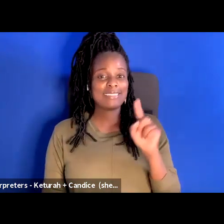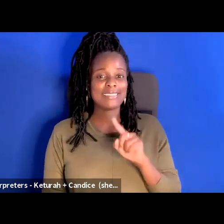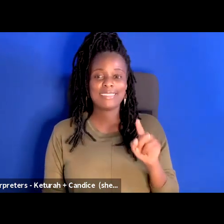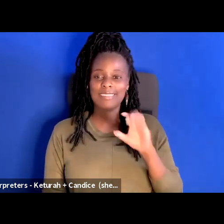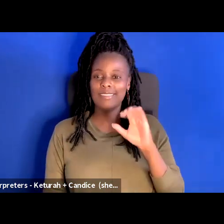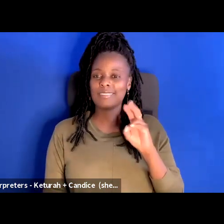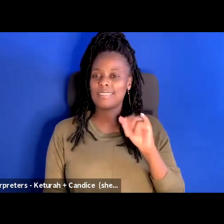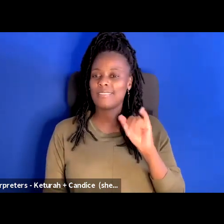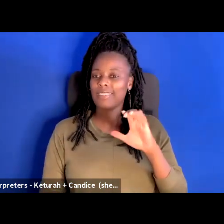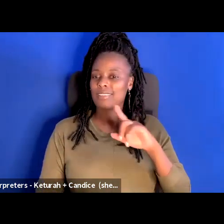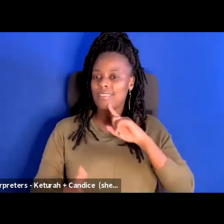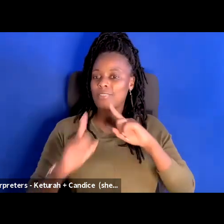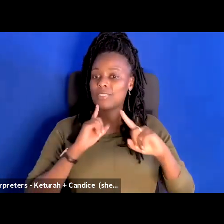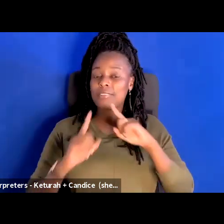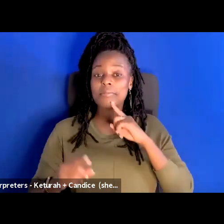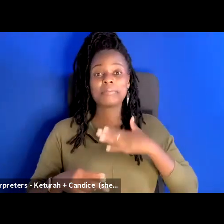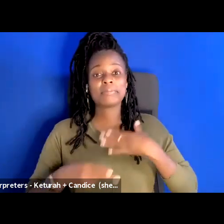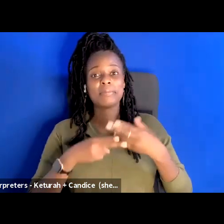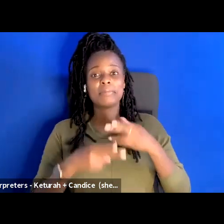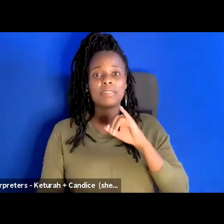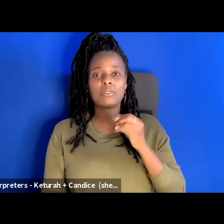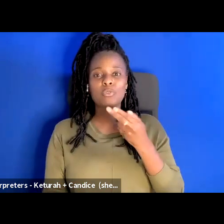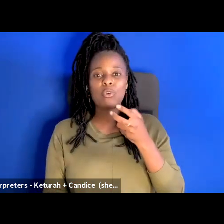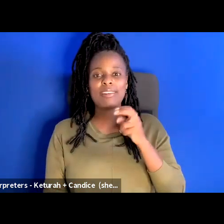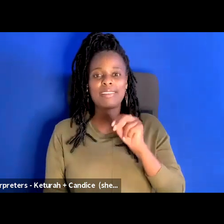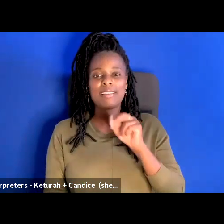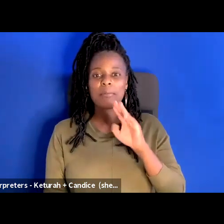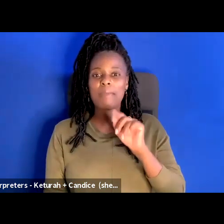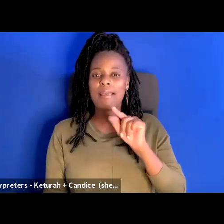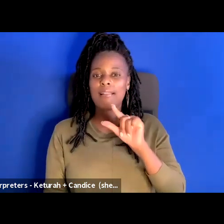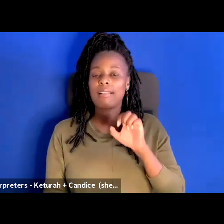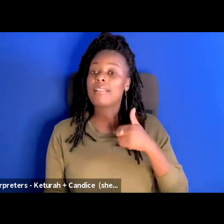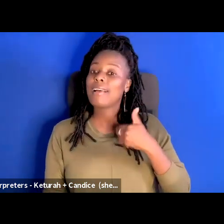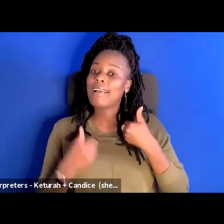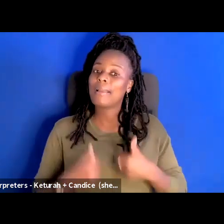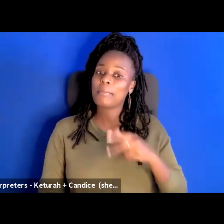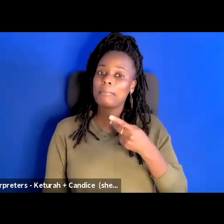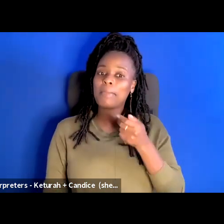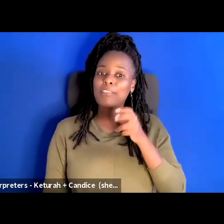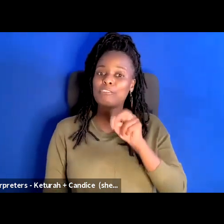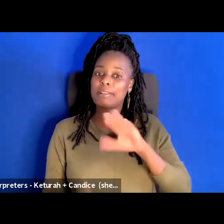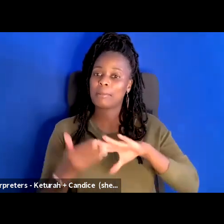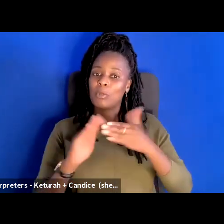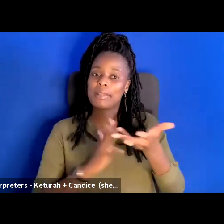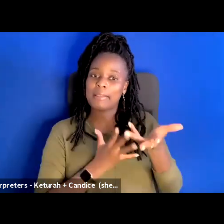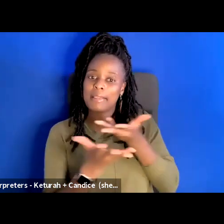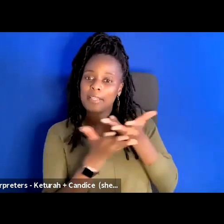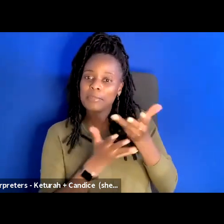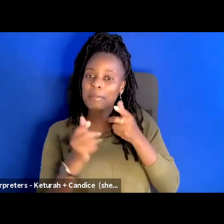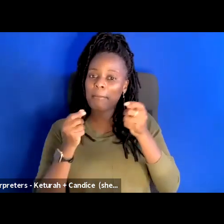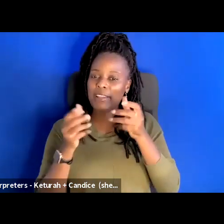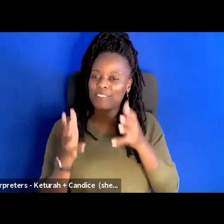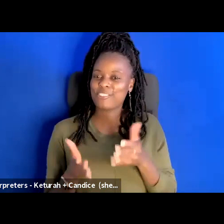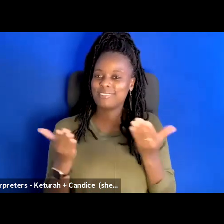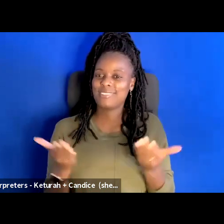My name is Jordan Battle, and I am the patron and community engagement manager at Z Space. Tonight, we'll be having an